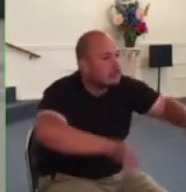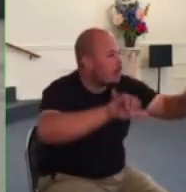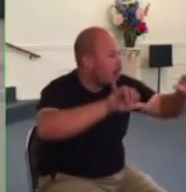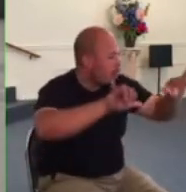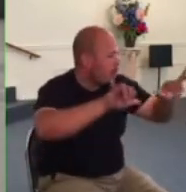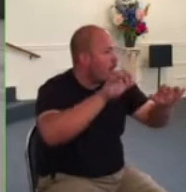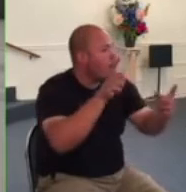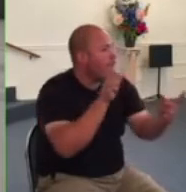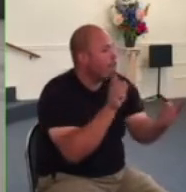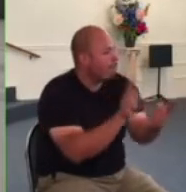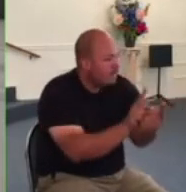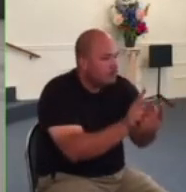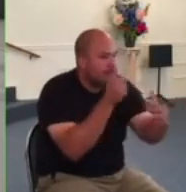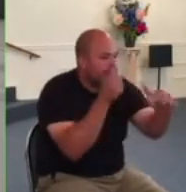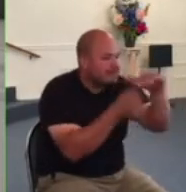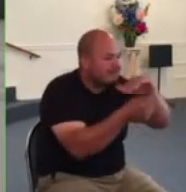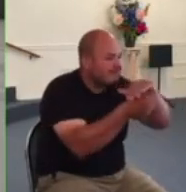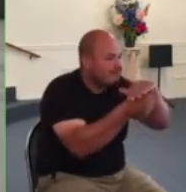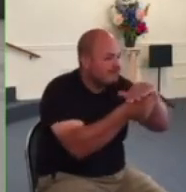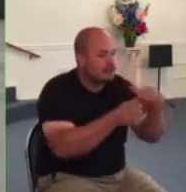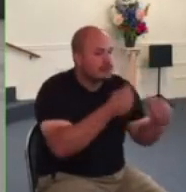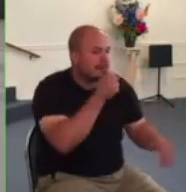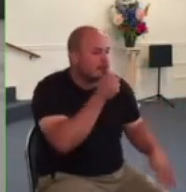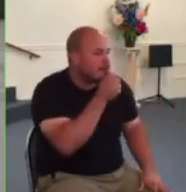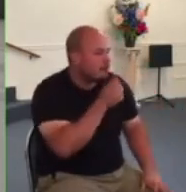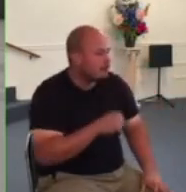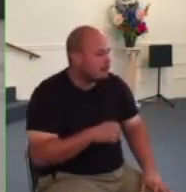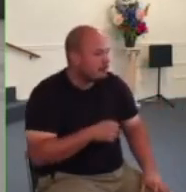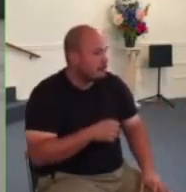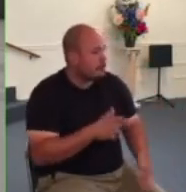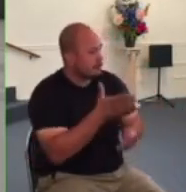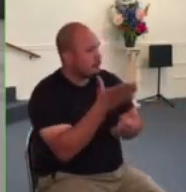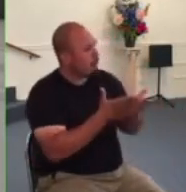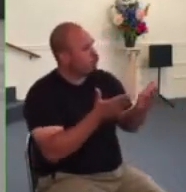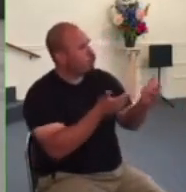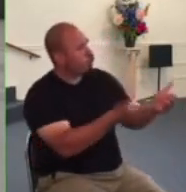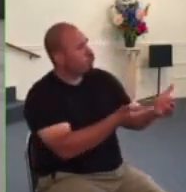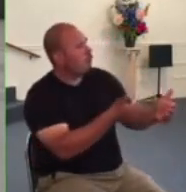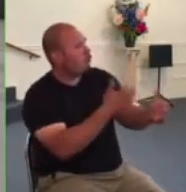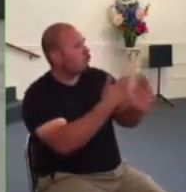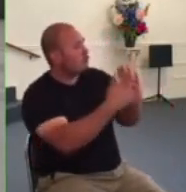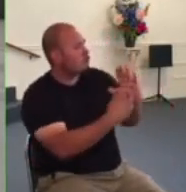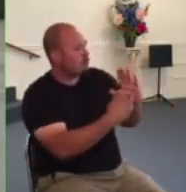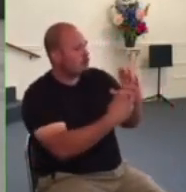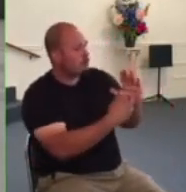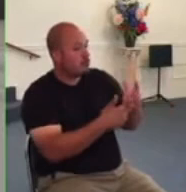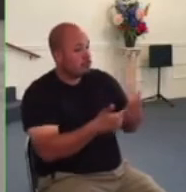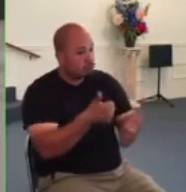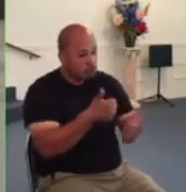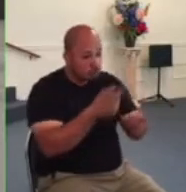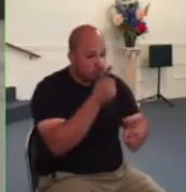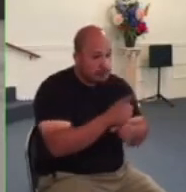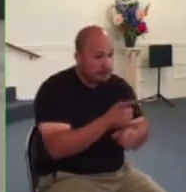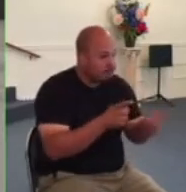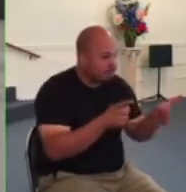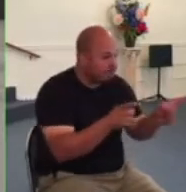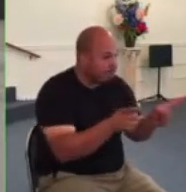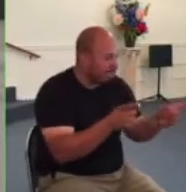these restrictions but others go ahead and register well which one which one is right